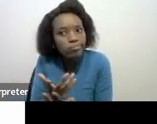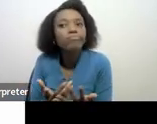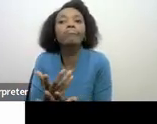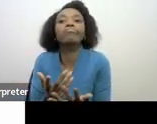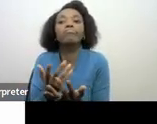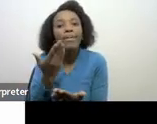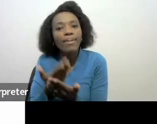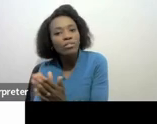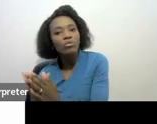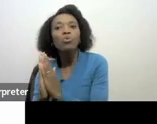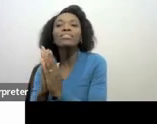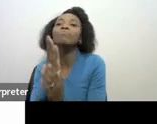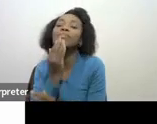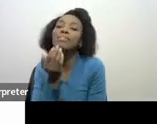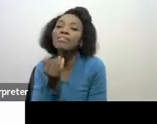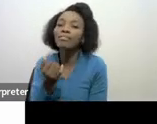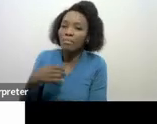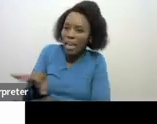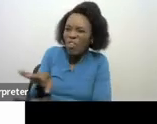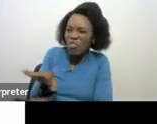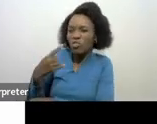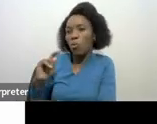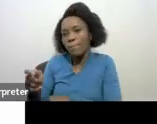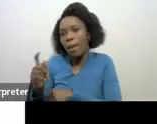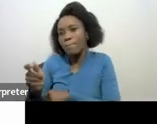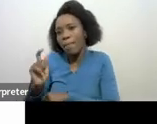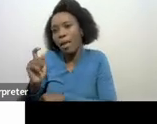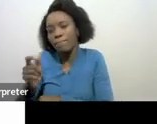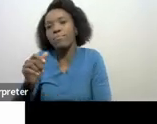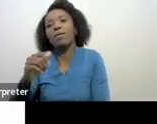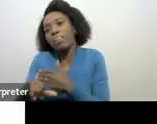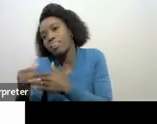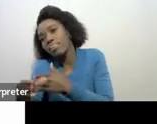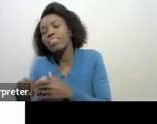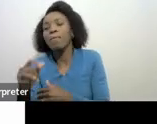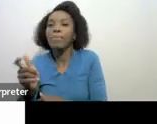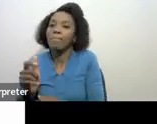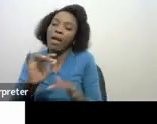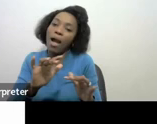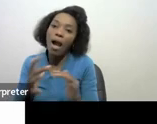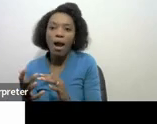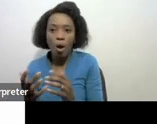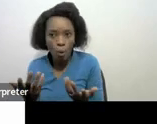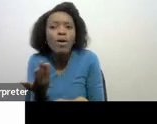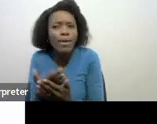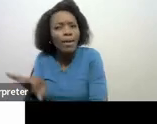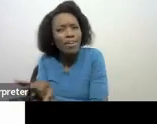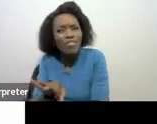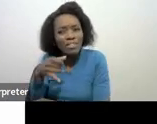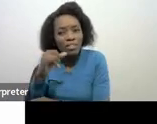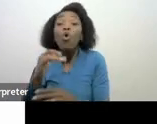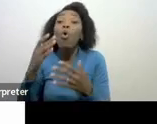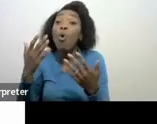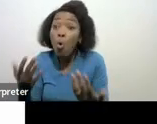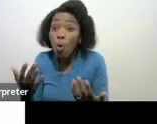request for a suitable payment arrangement you are still allowed to lodge a dispute